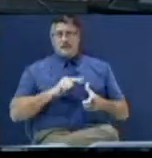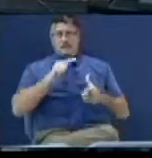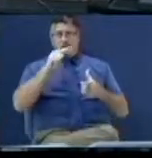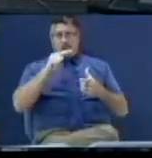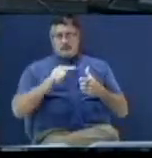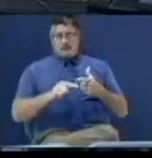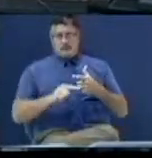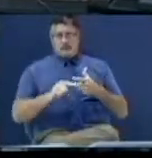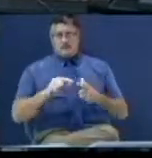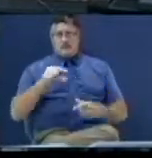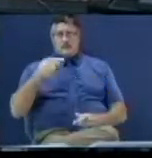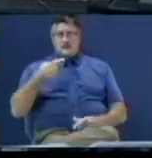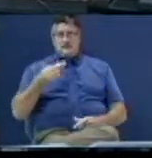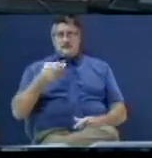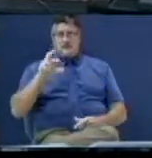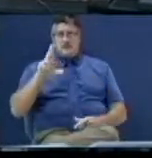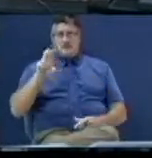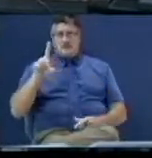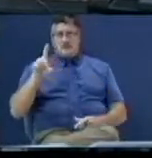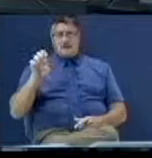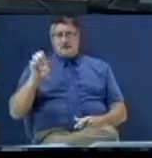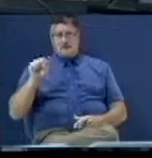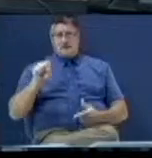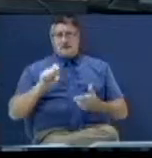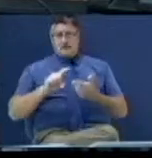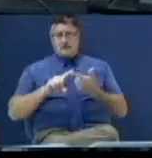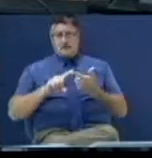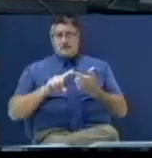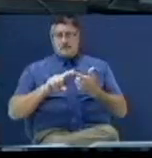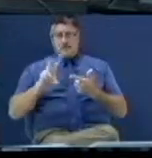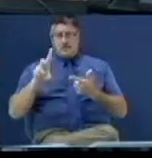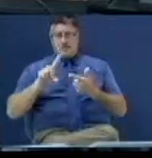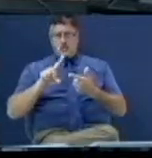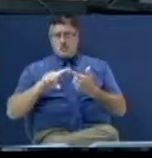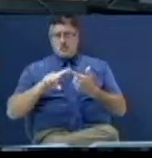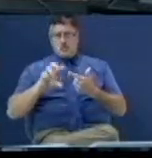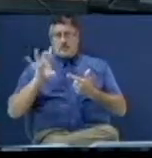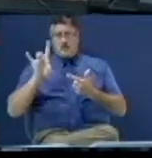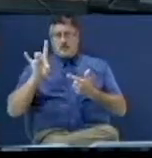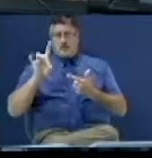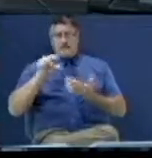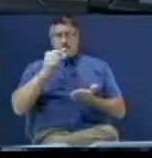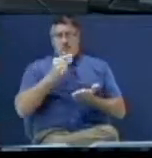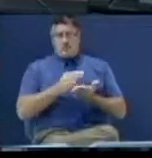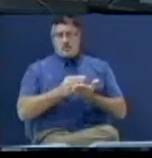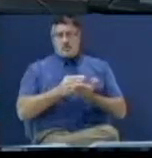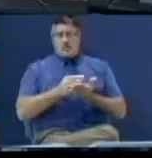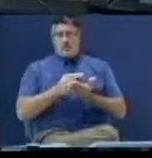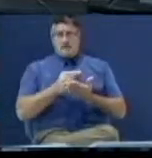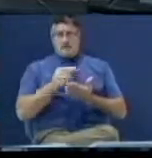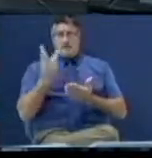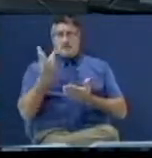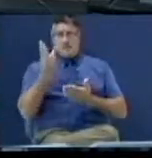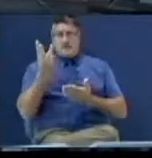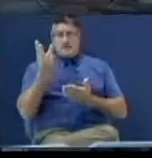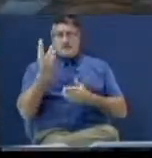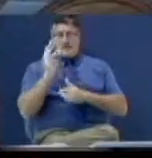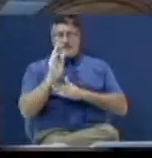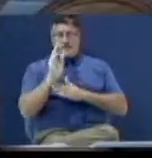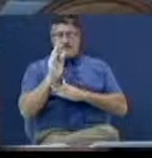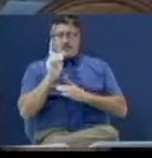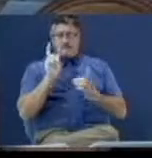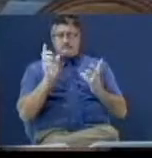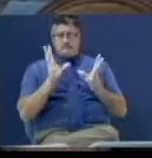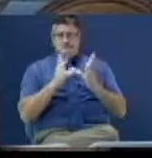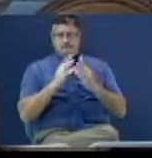grades two or ages two through the eighth grade meets on Wednesday night. How many of you got kids in that age bracket that are not in